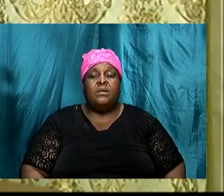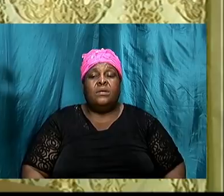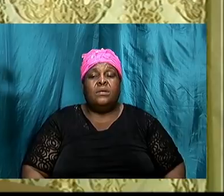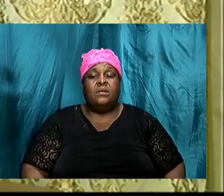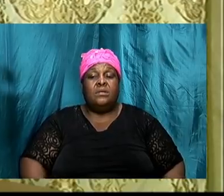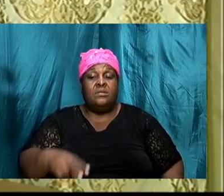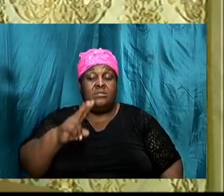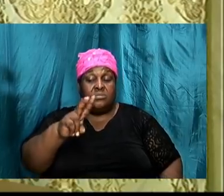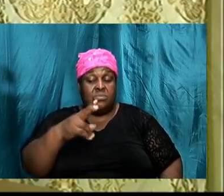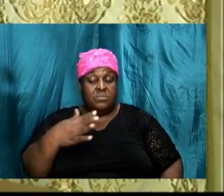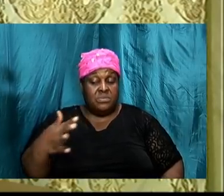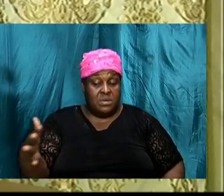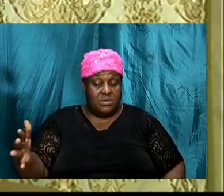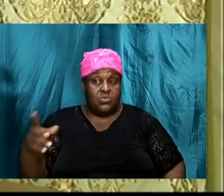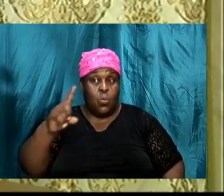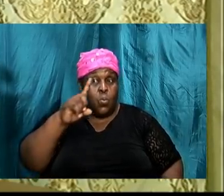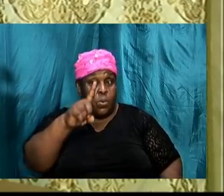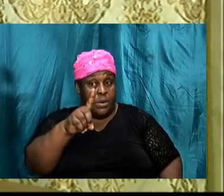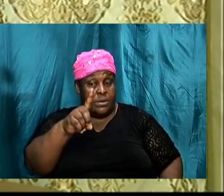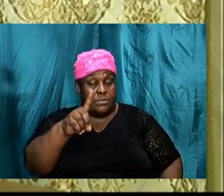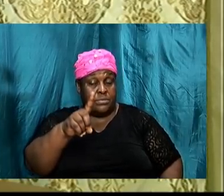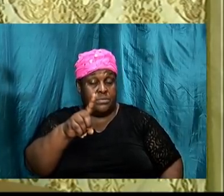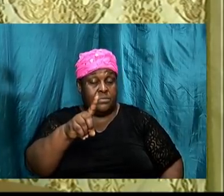two things. One,